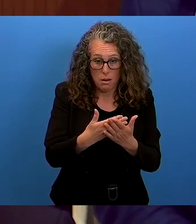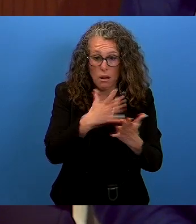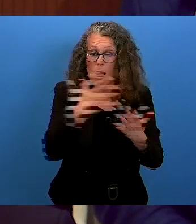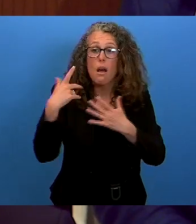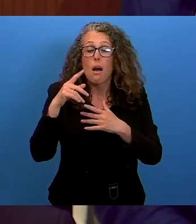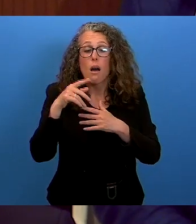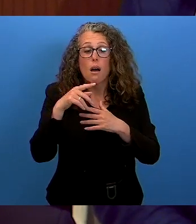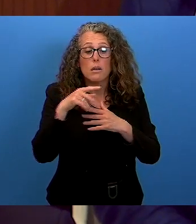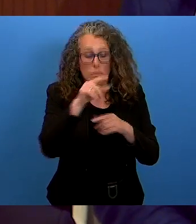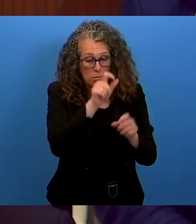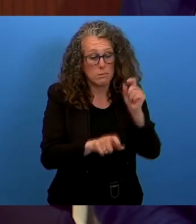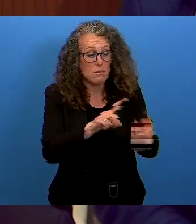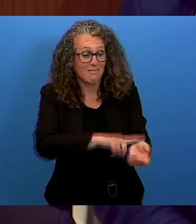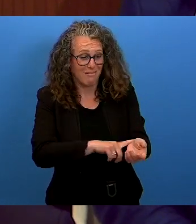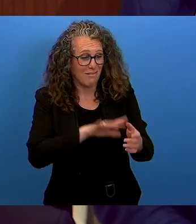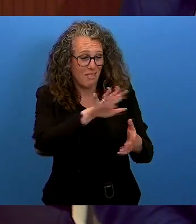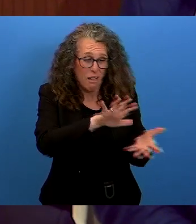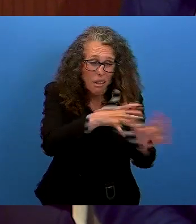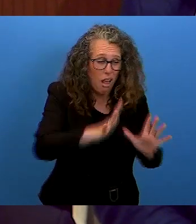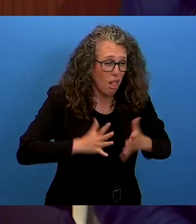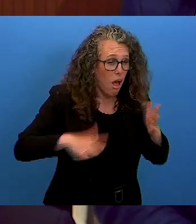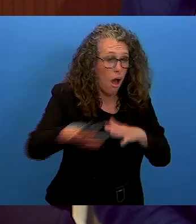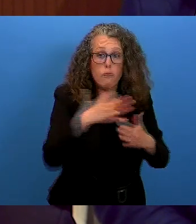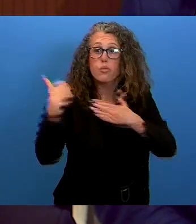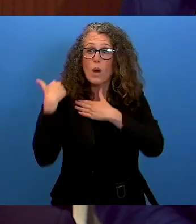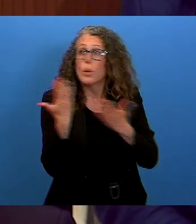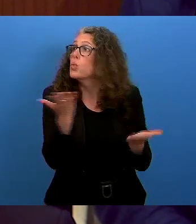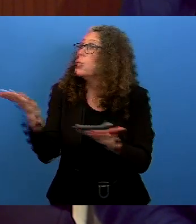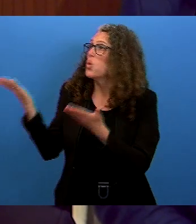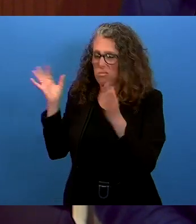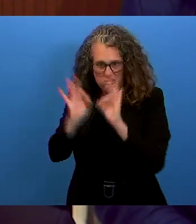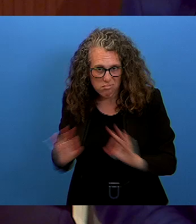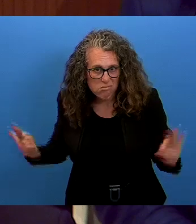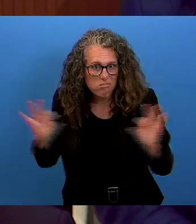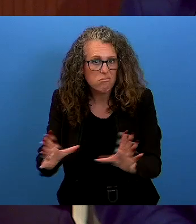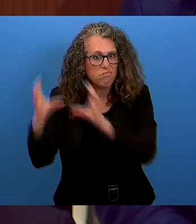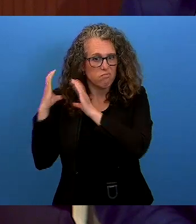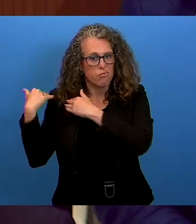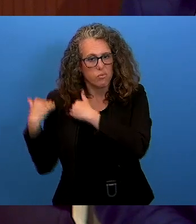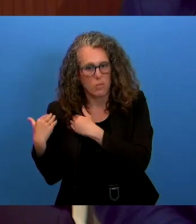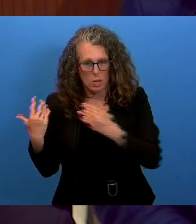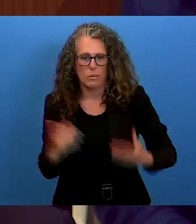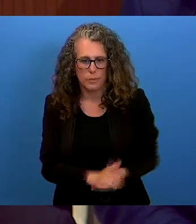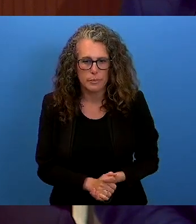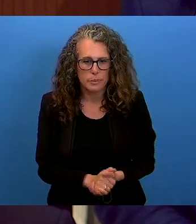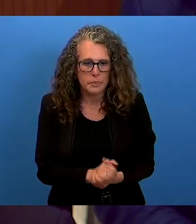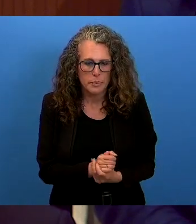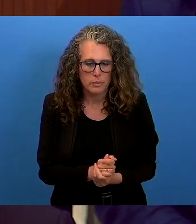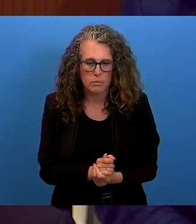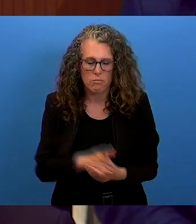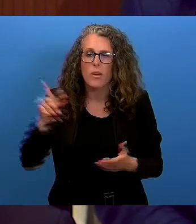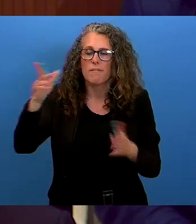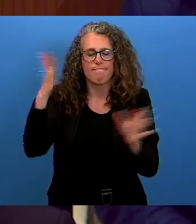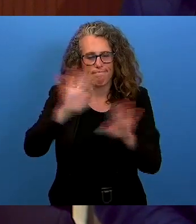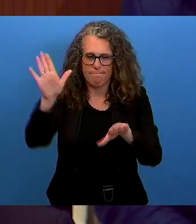harms that they suffer. Calls were made to ensure access to remedy for all violations of their individual and collective